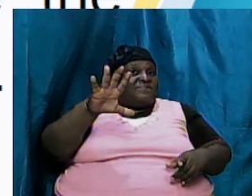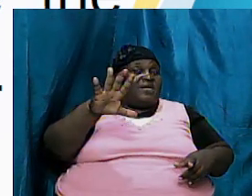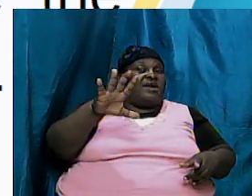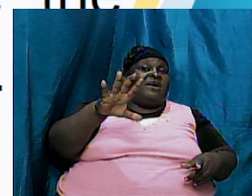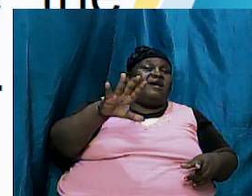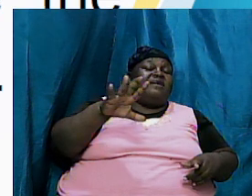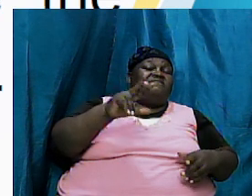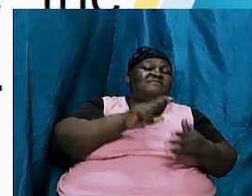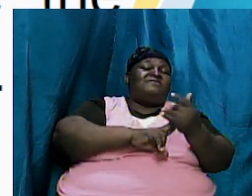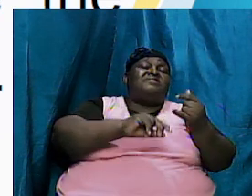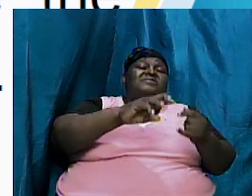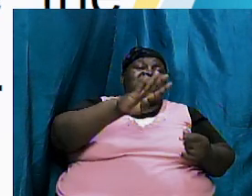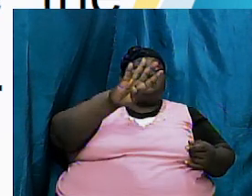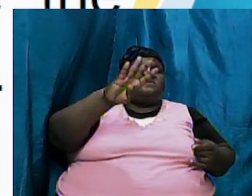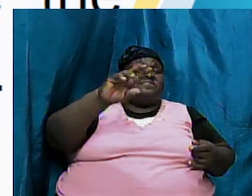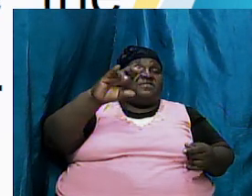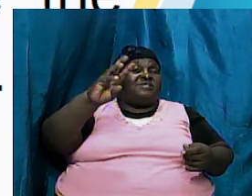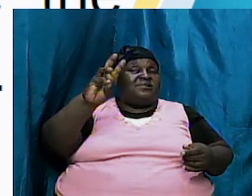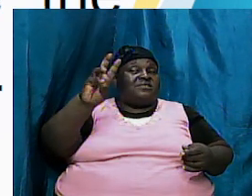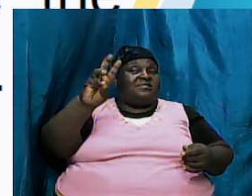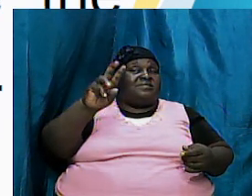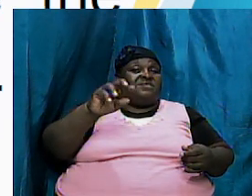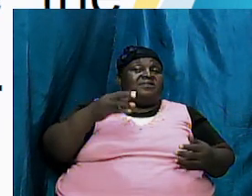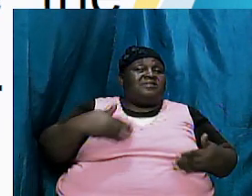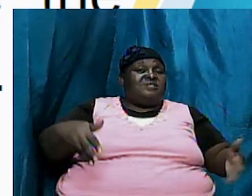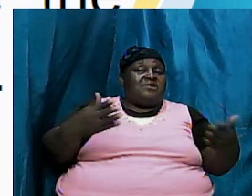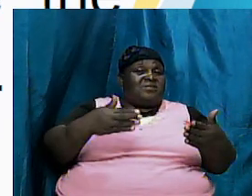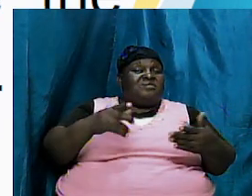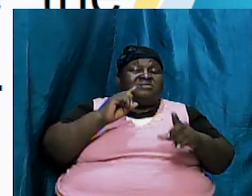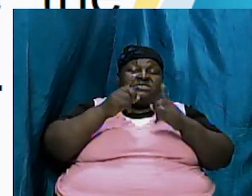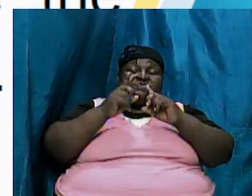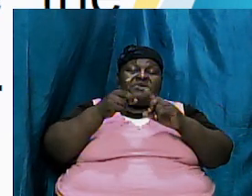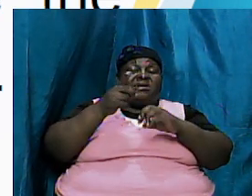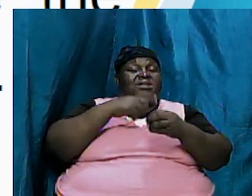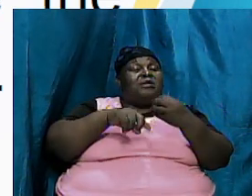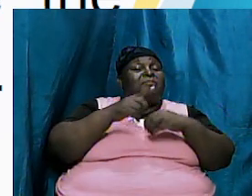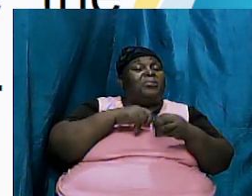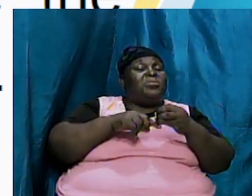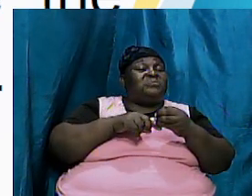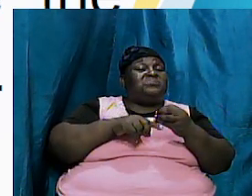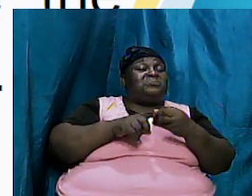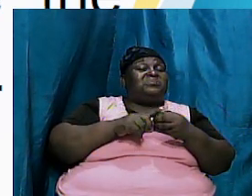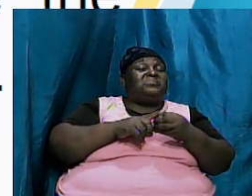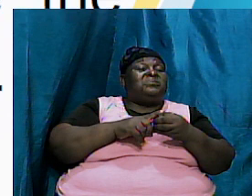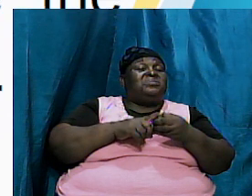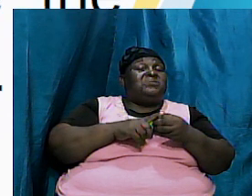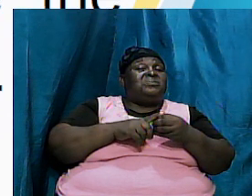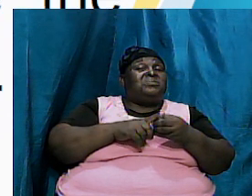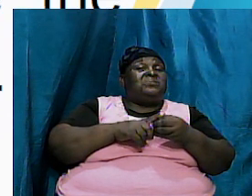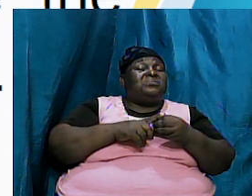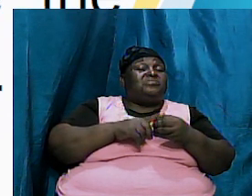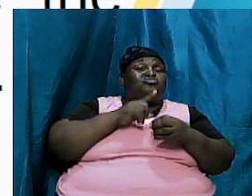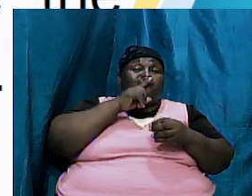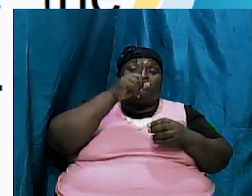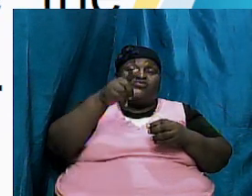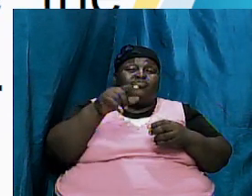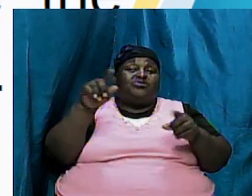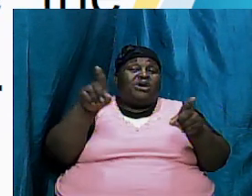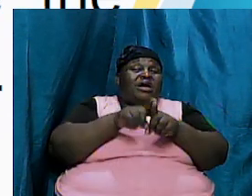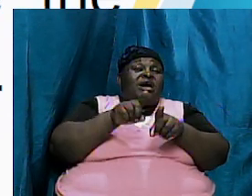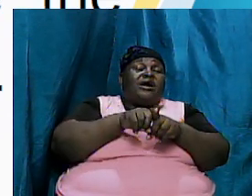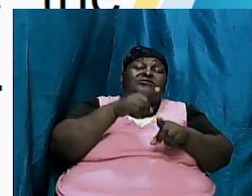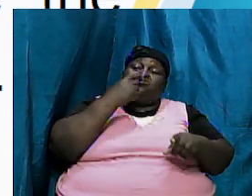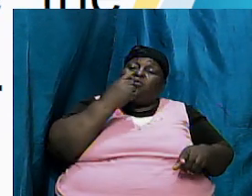verse 46 even here again it is talking about it is talking about and giving credence to the fact as to